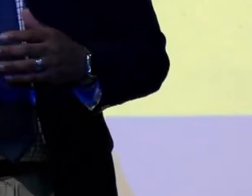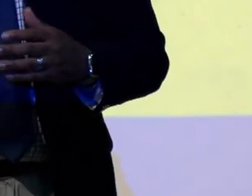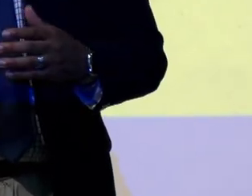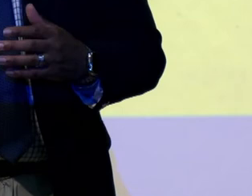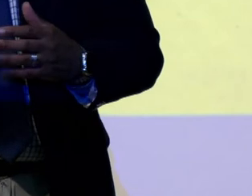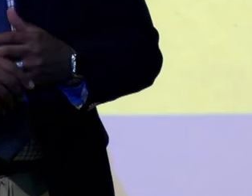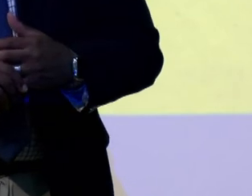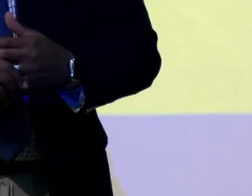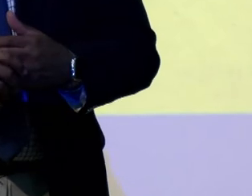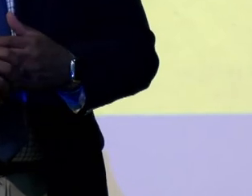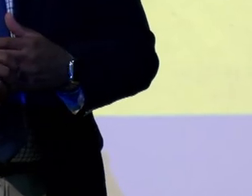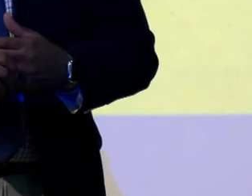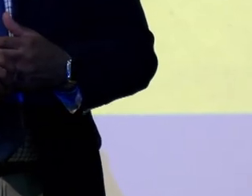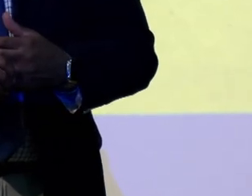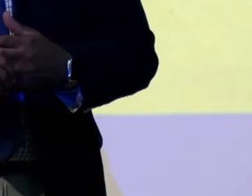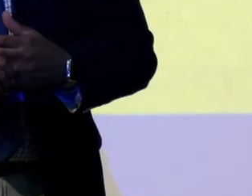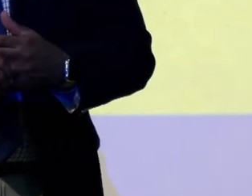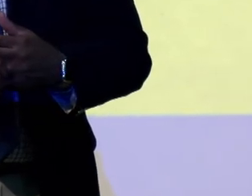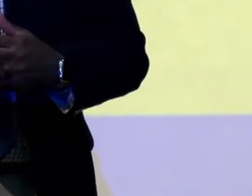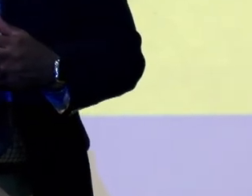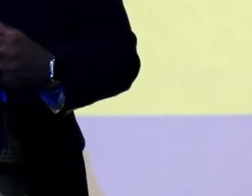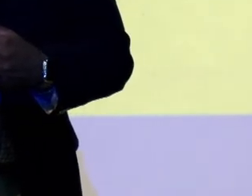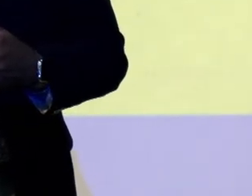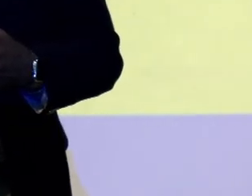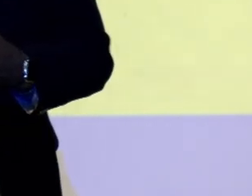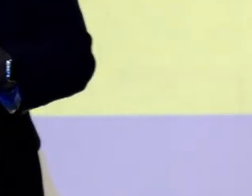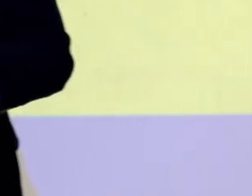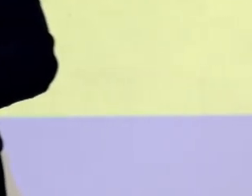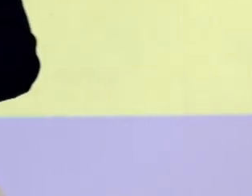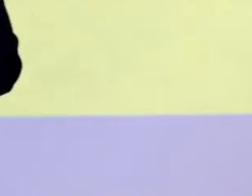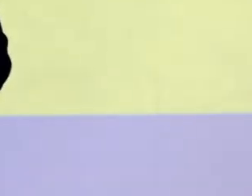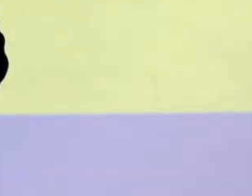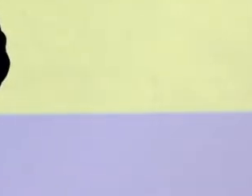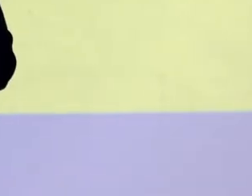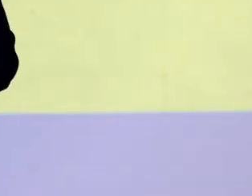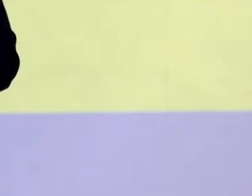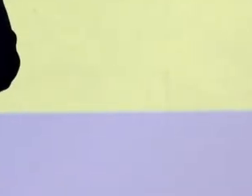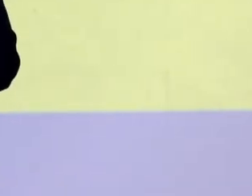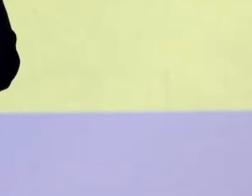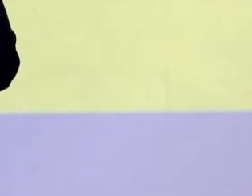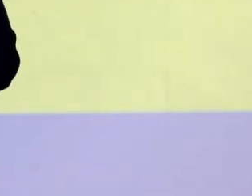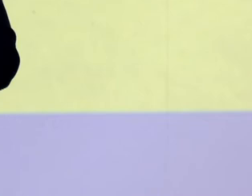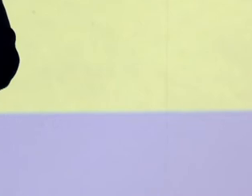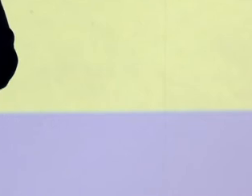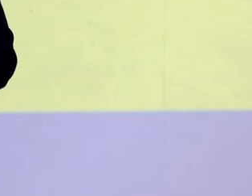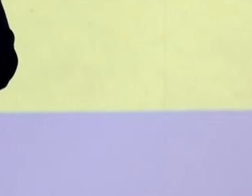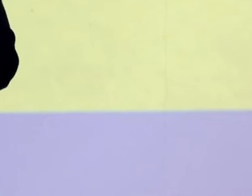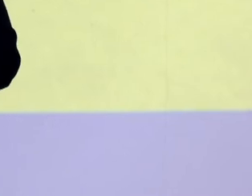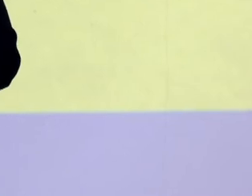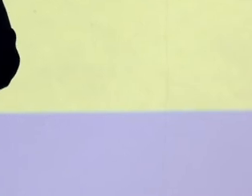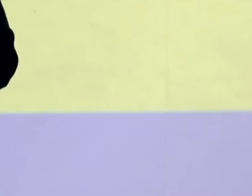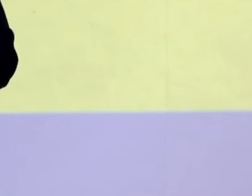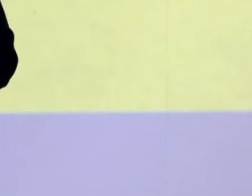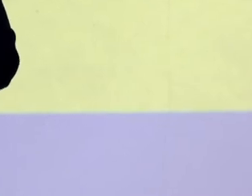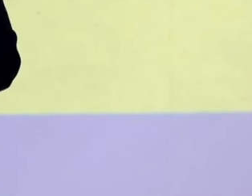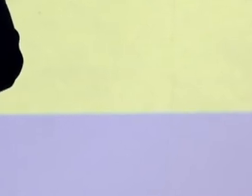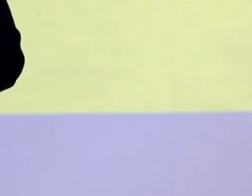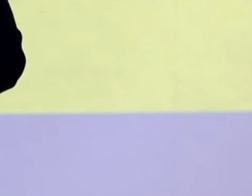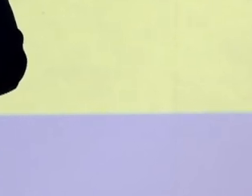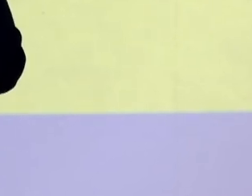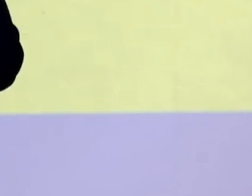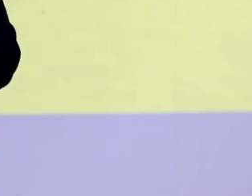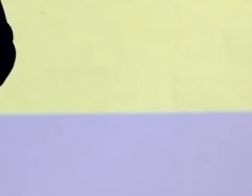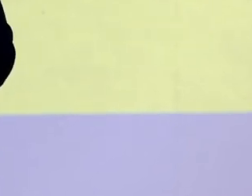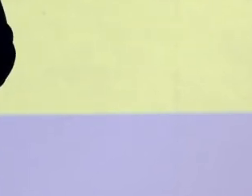Like the other young man Spoke up Anytime we have a student That comes before a microphone In front of adults